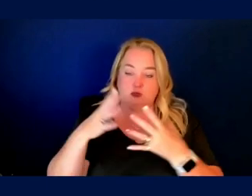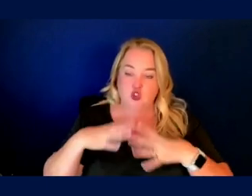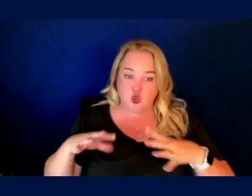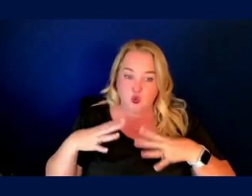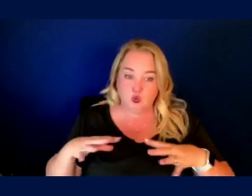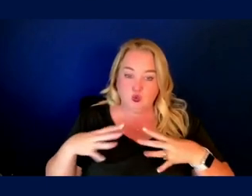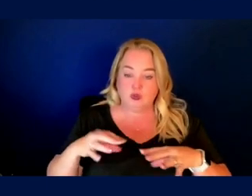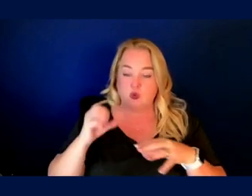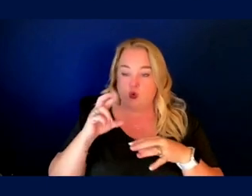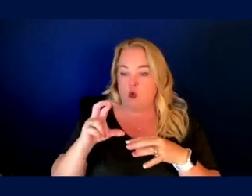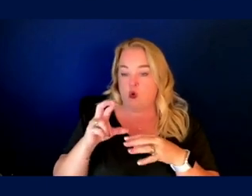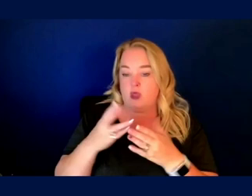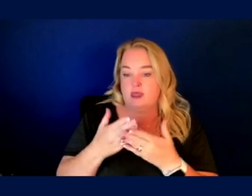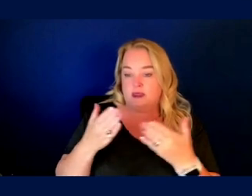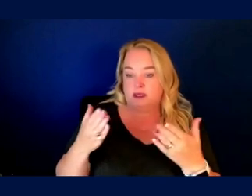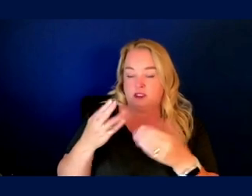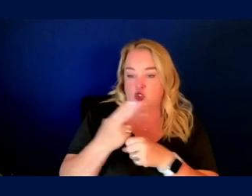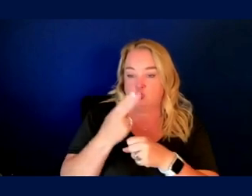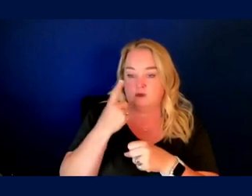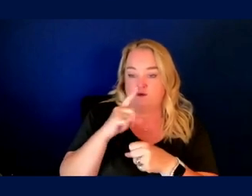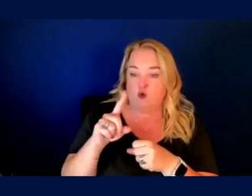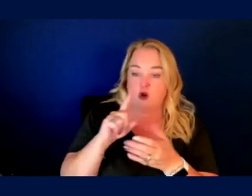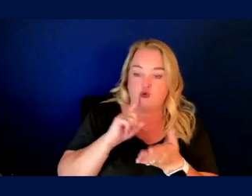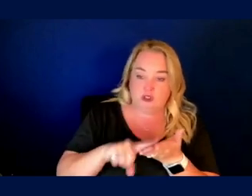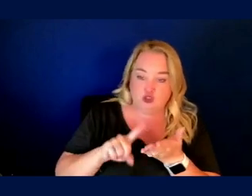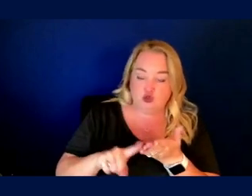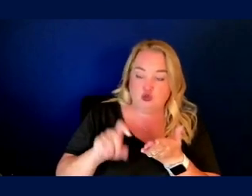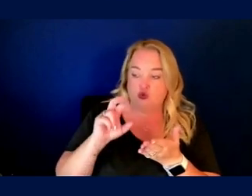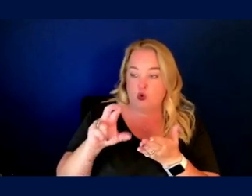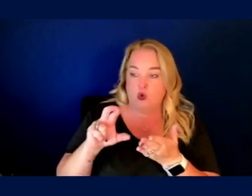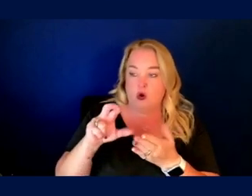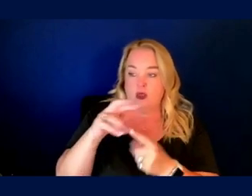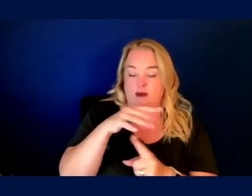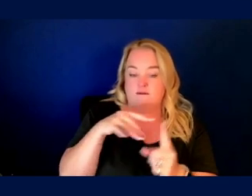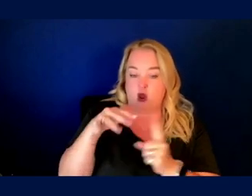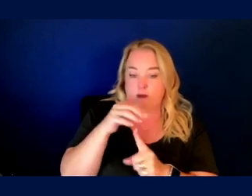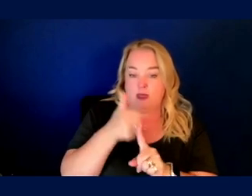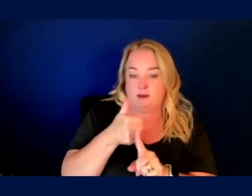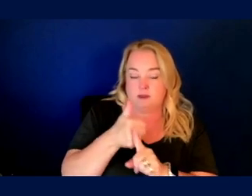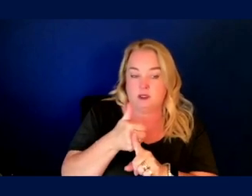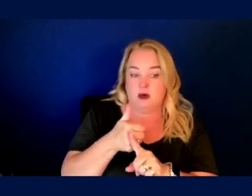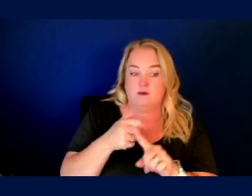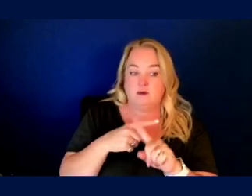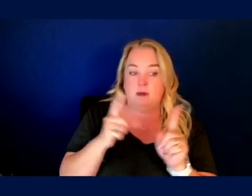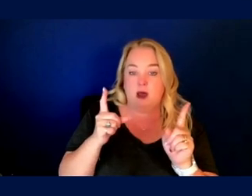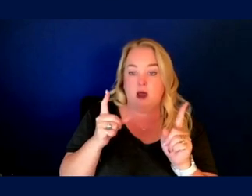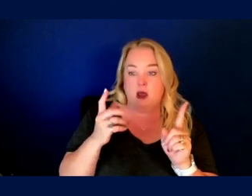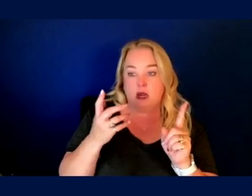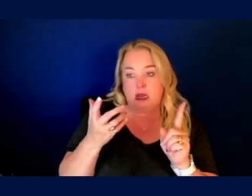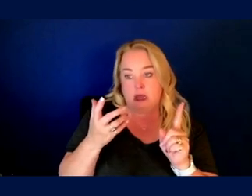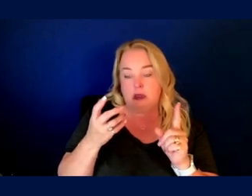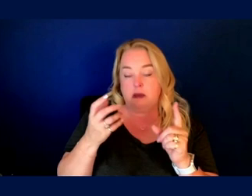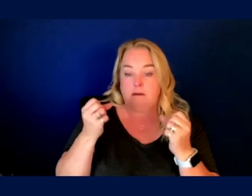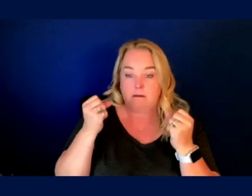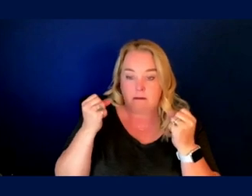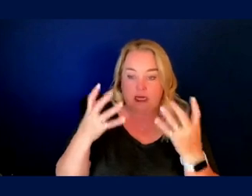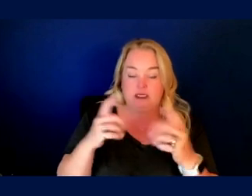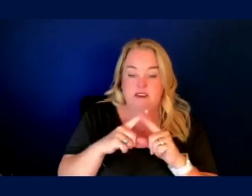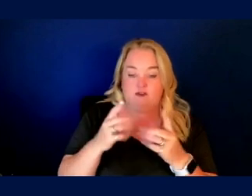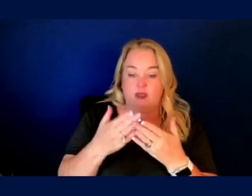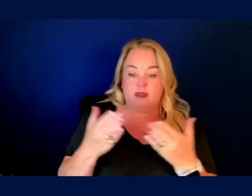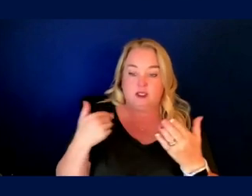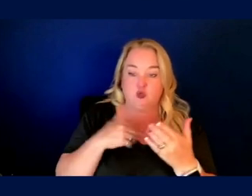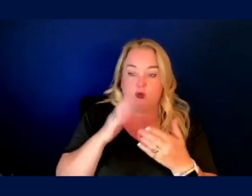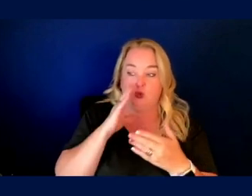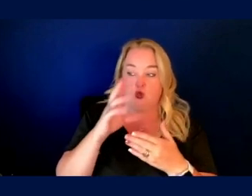you know, instruments that are used for research, whether it is the habitats themselves, you know, a variety of activities that we're going to be